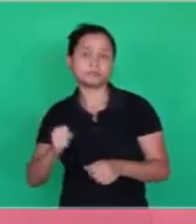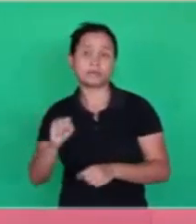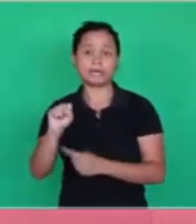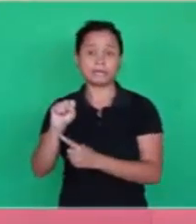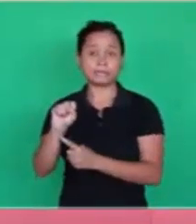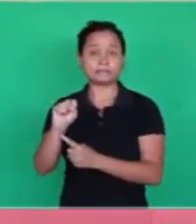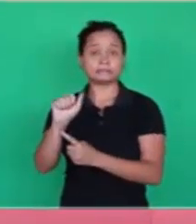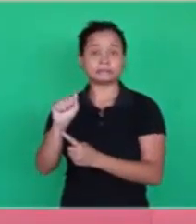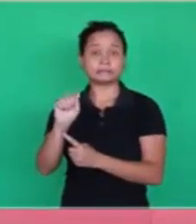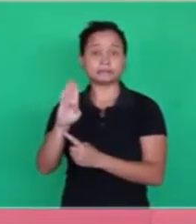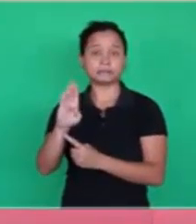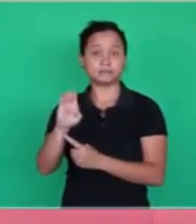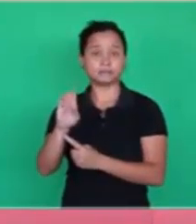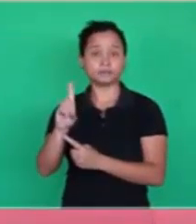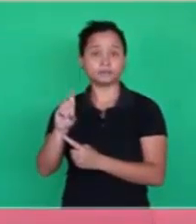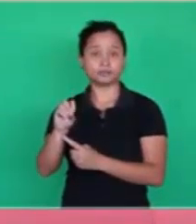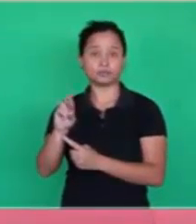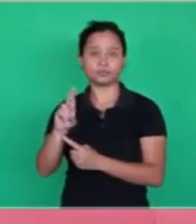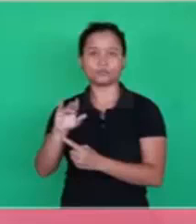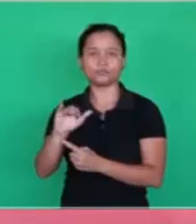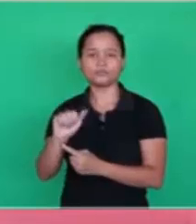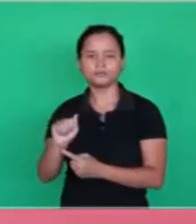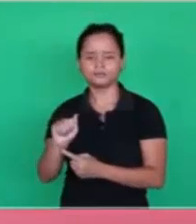Nobody can explain wisdom.